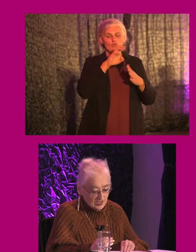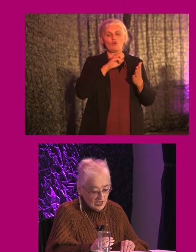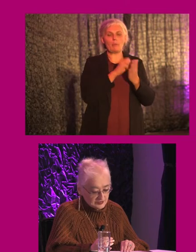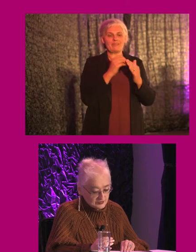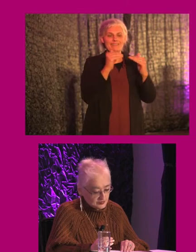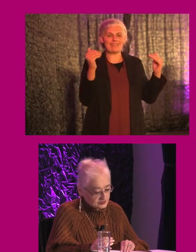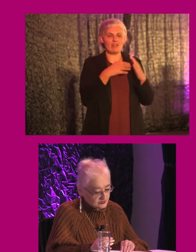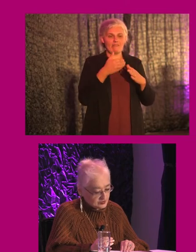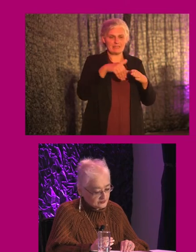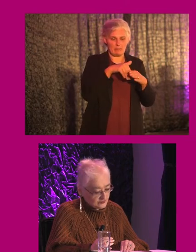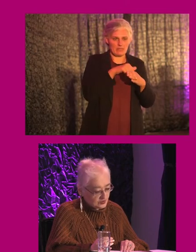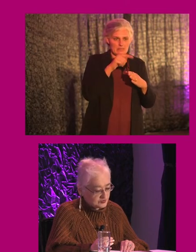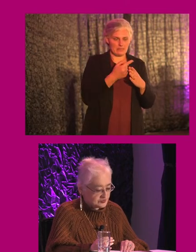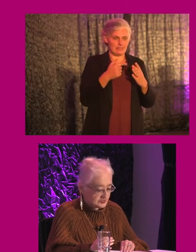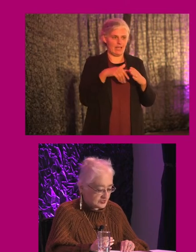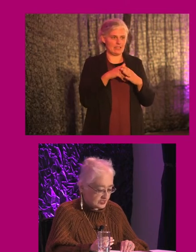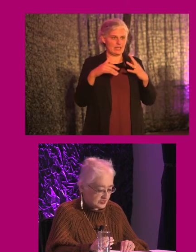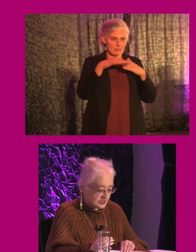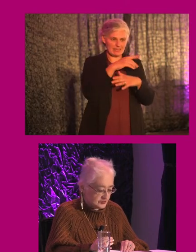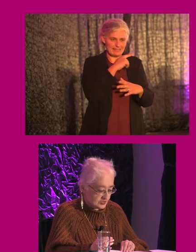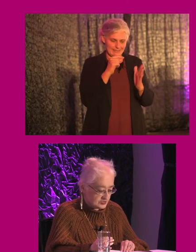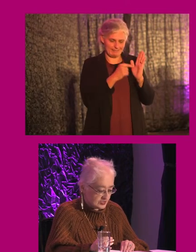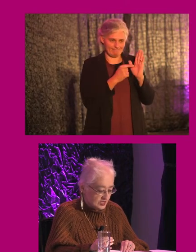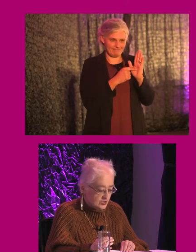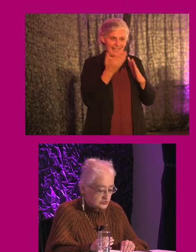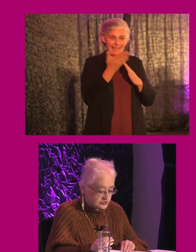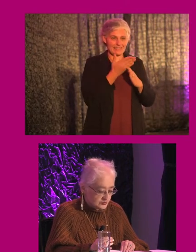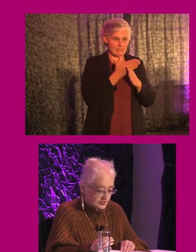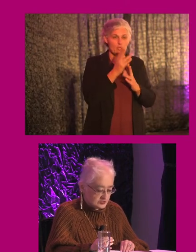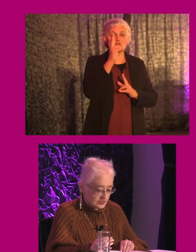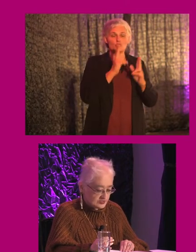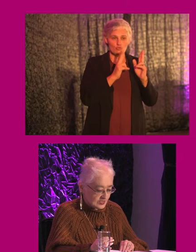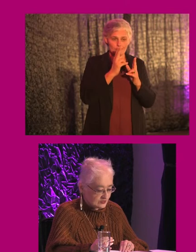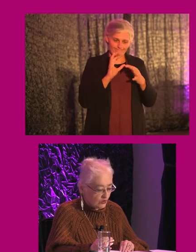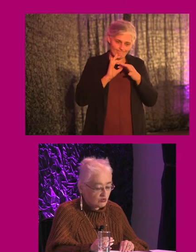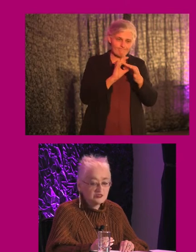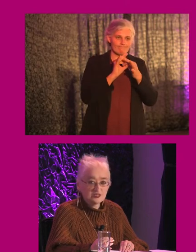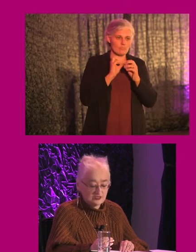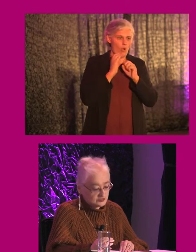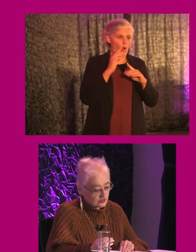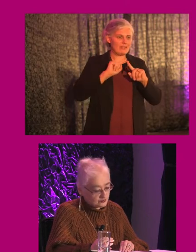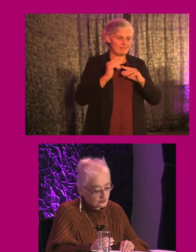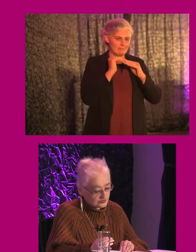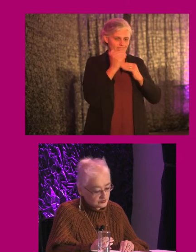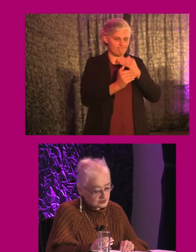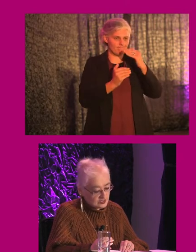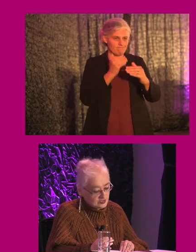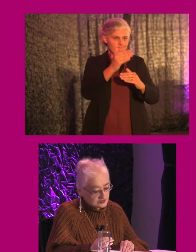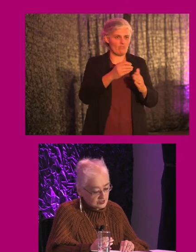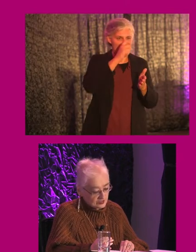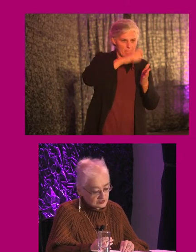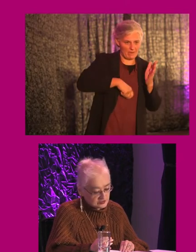and Usability of the Built Environment states that accessibility should be integrated at all stages of procurement,